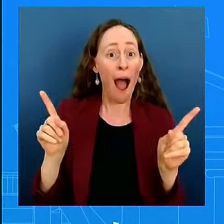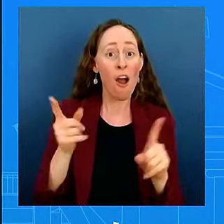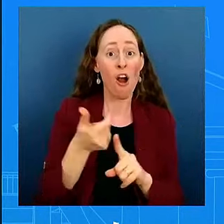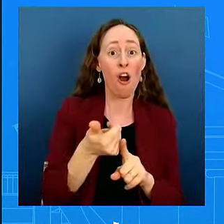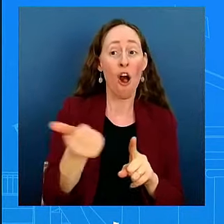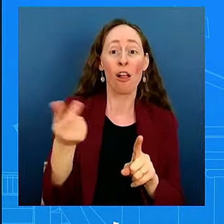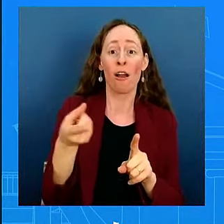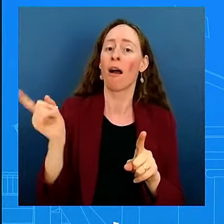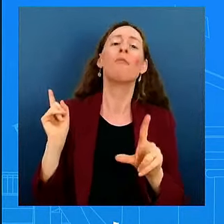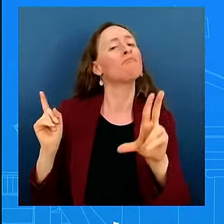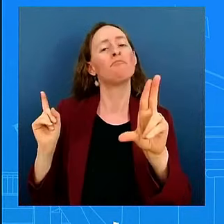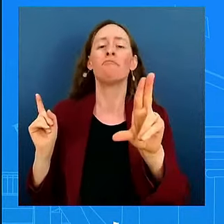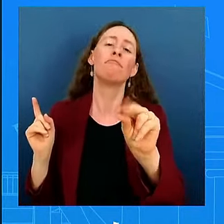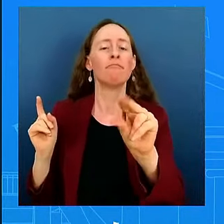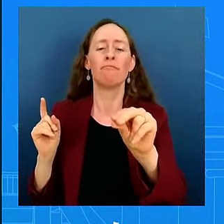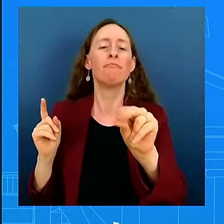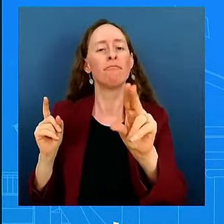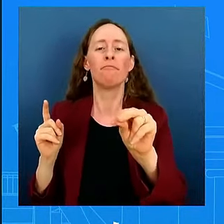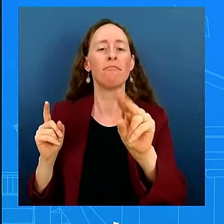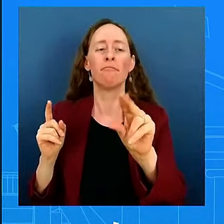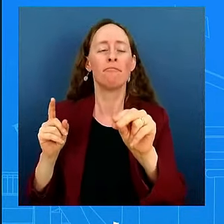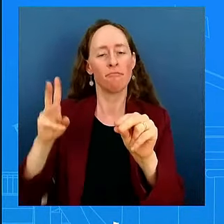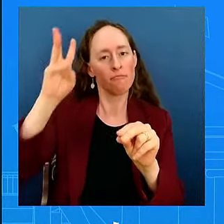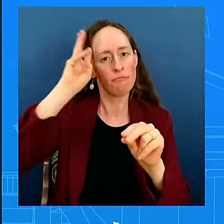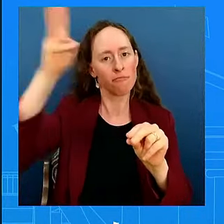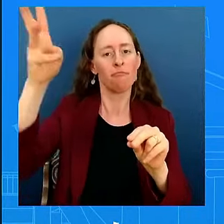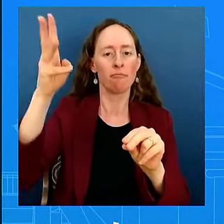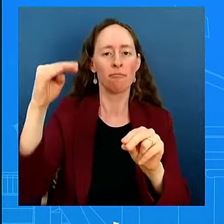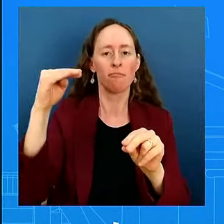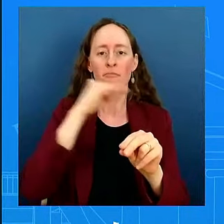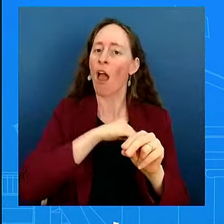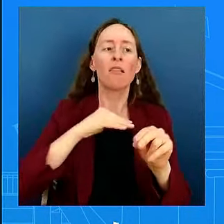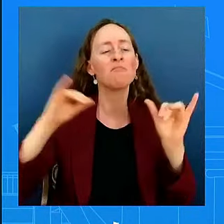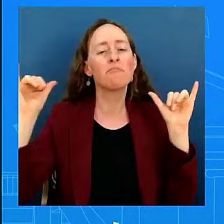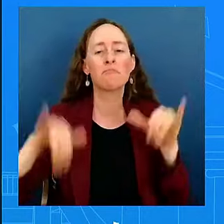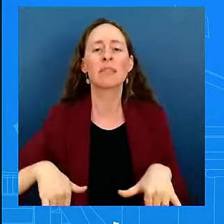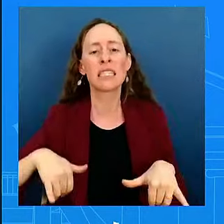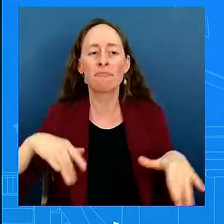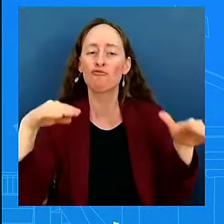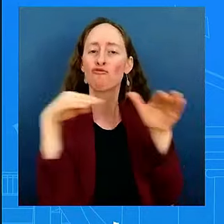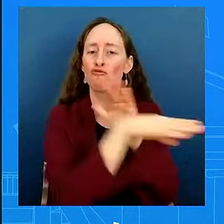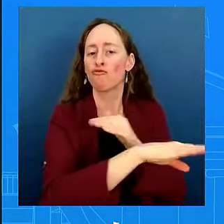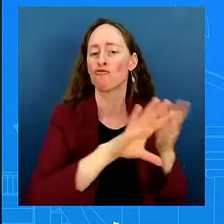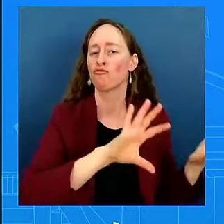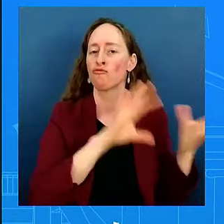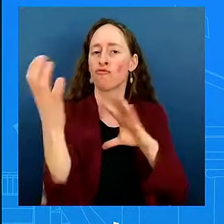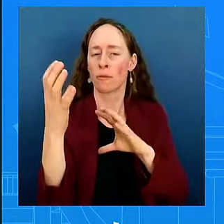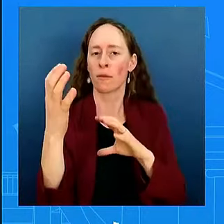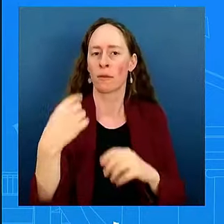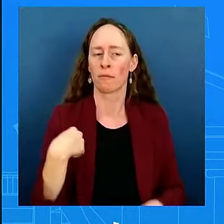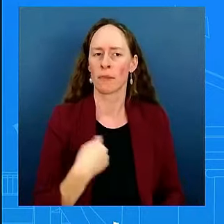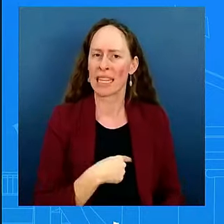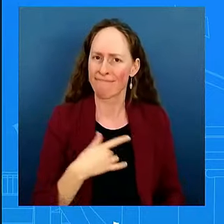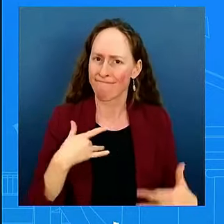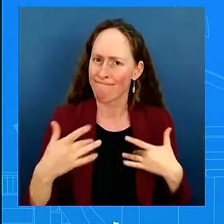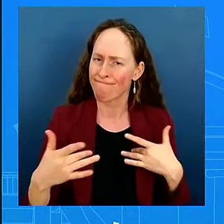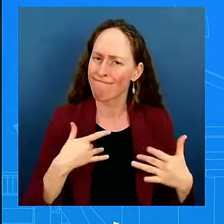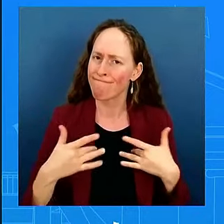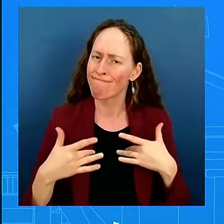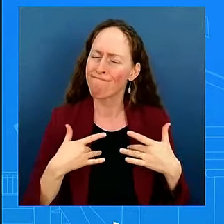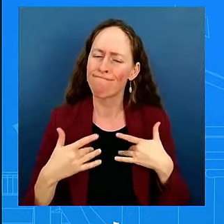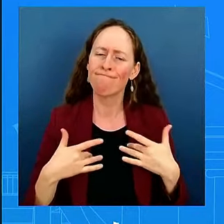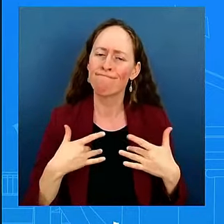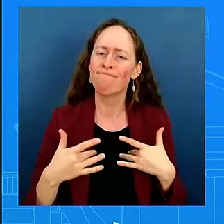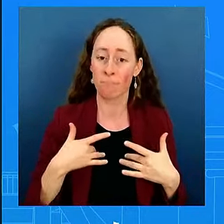is a scary thought. That is a scary thought. The president obviously is going to do everything that he can to protect our